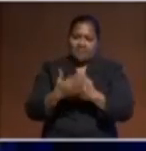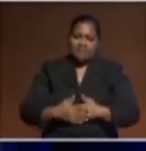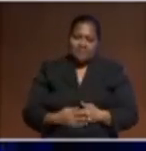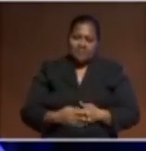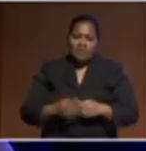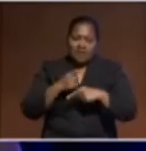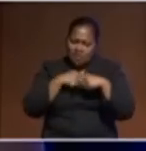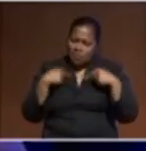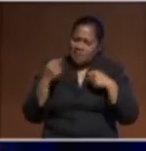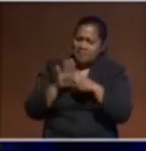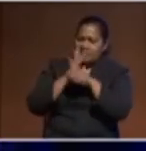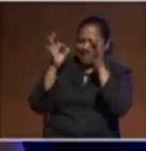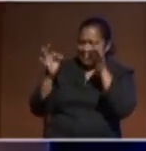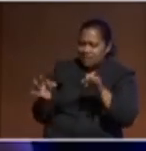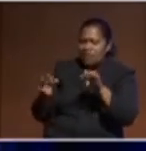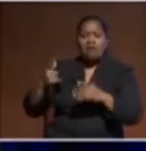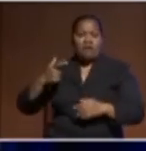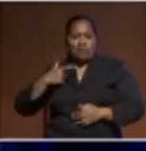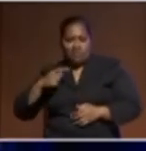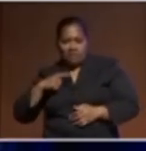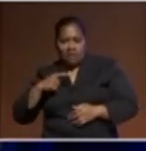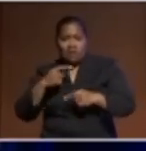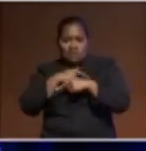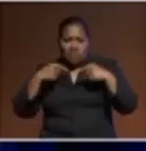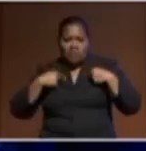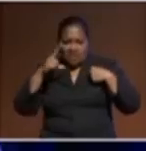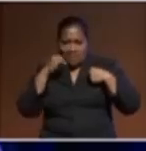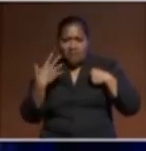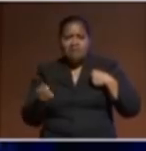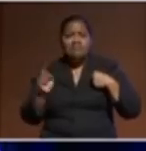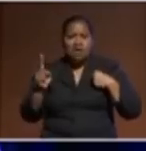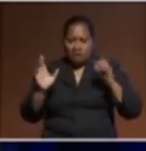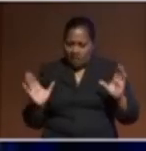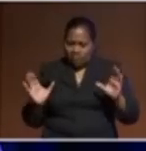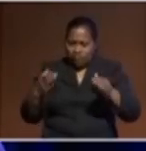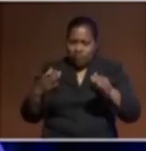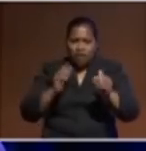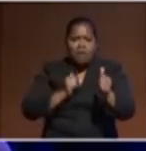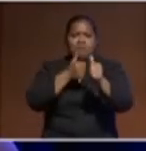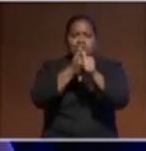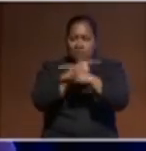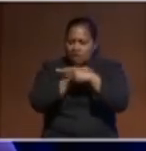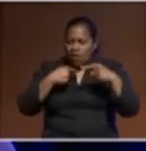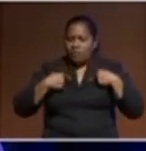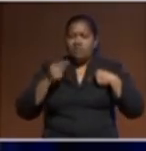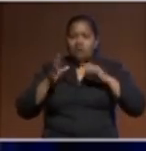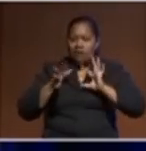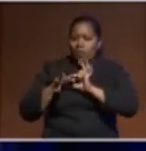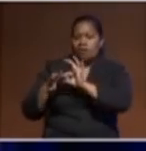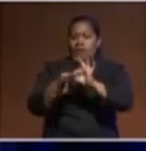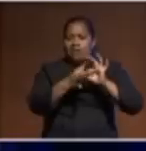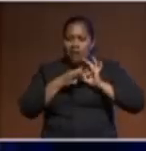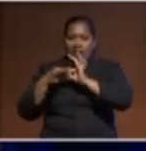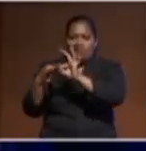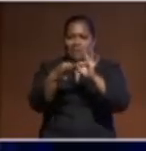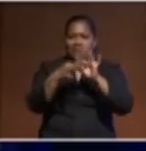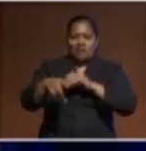why. And it can build that collectivism and that approach where we all are willing to move together, because we can see the process our leaders have gone